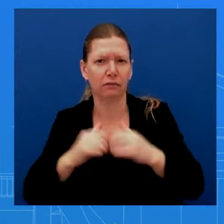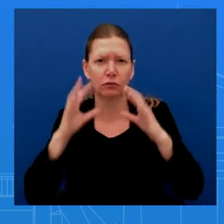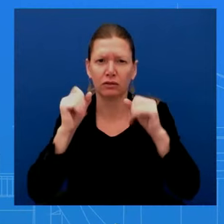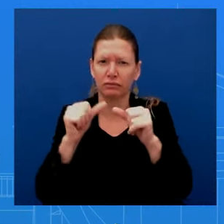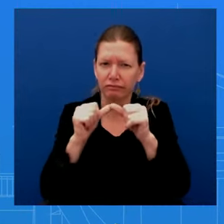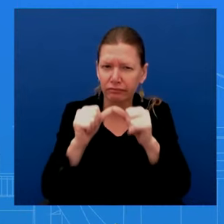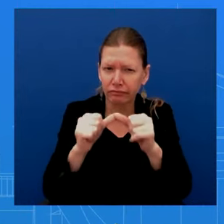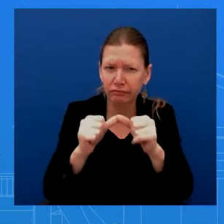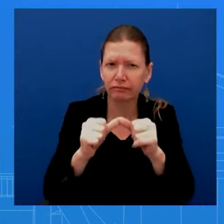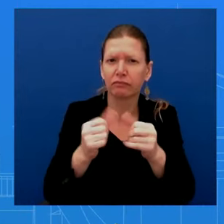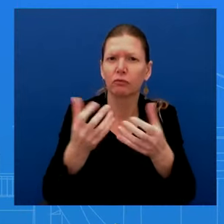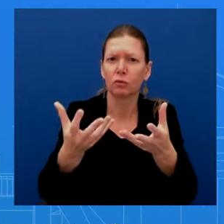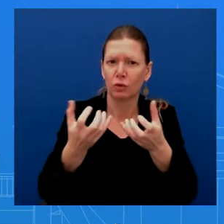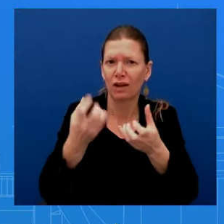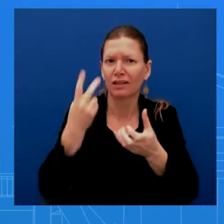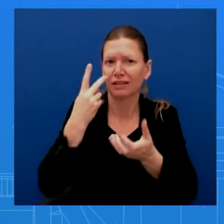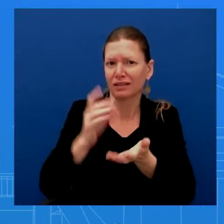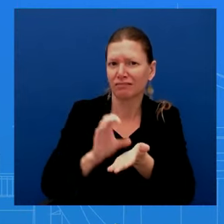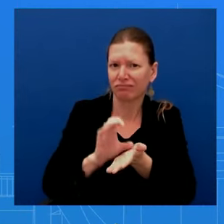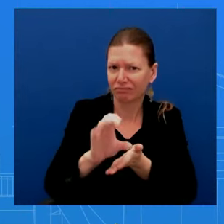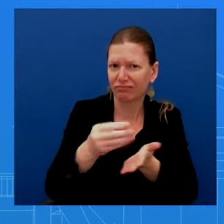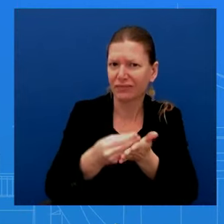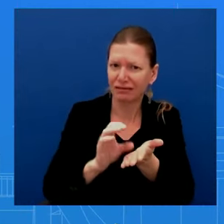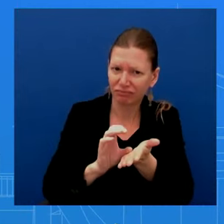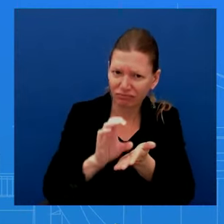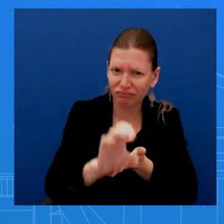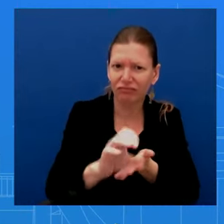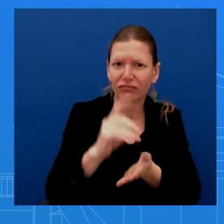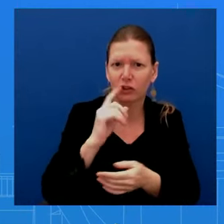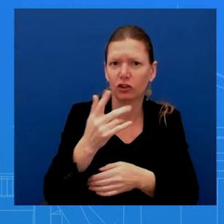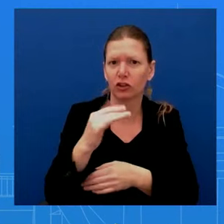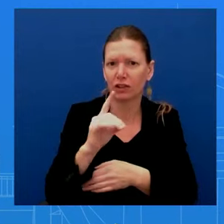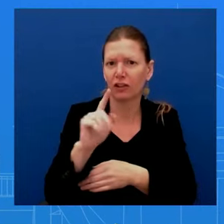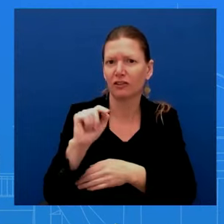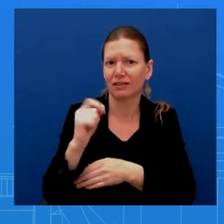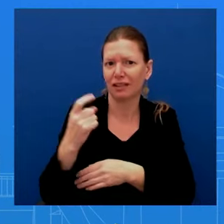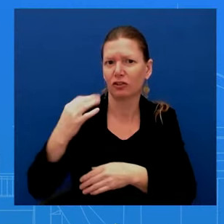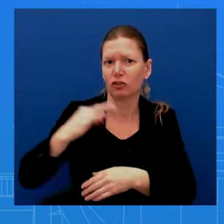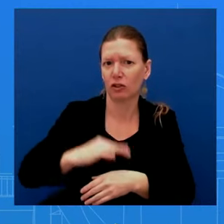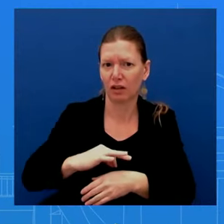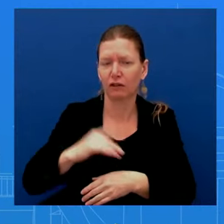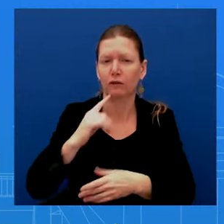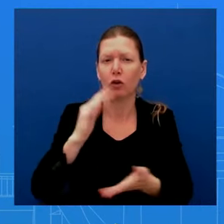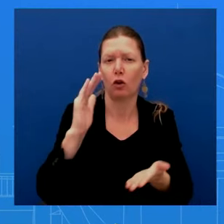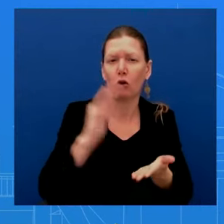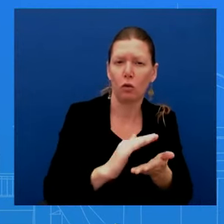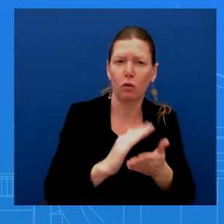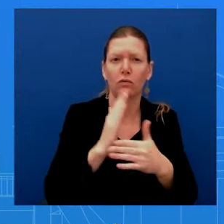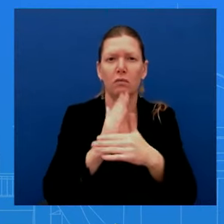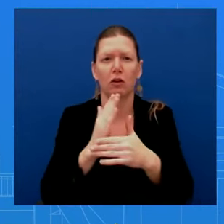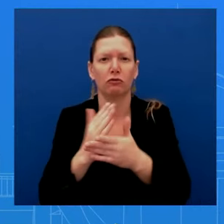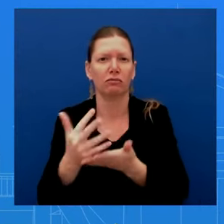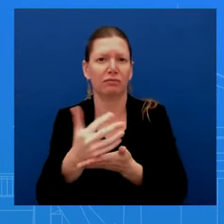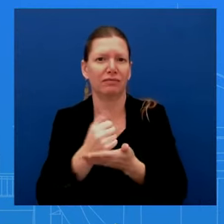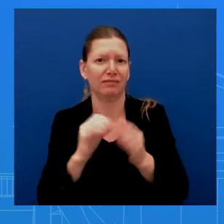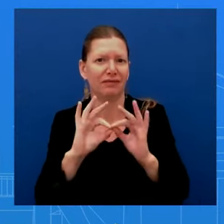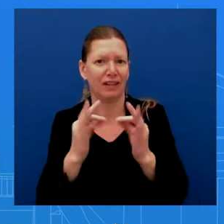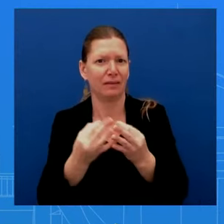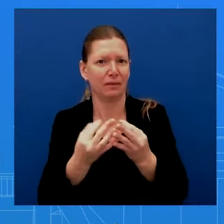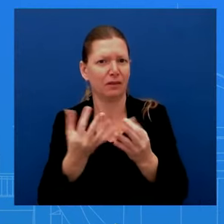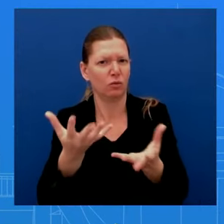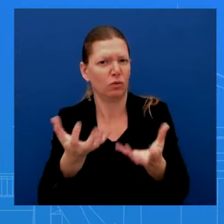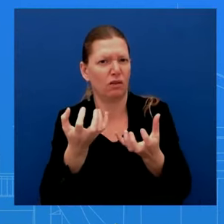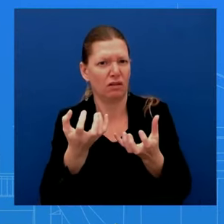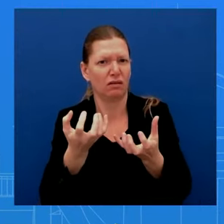and moderate income families extended. So, you know, we are very much hoping that we can see a balanced